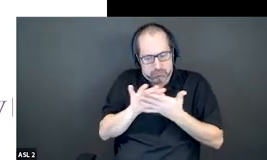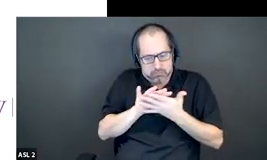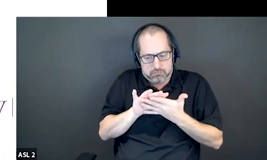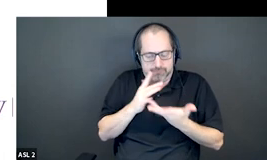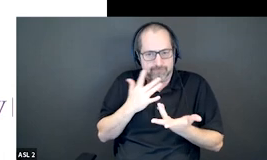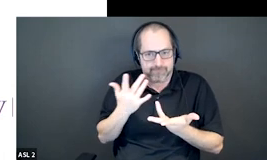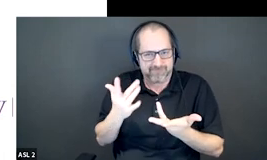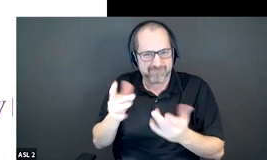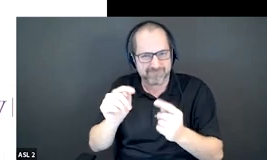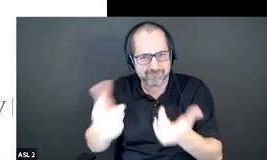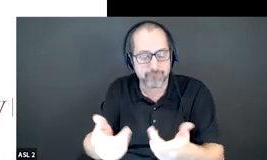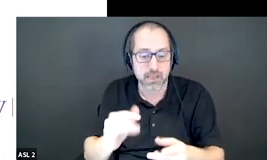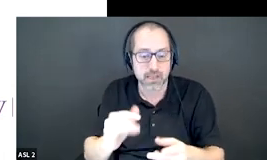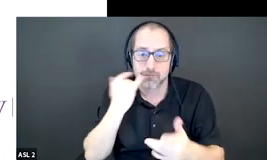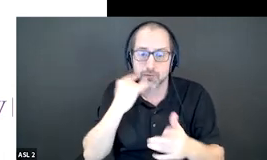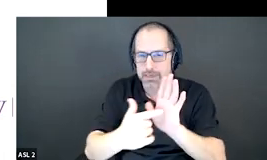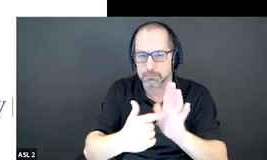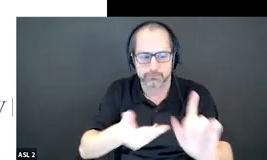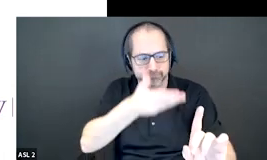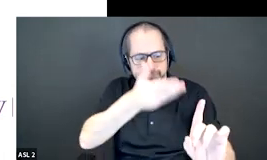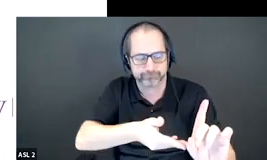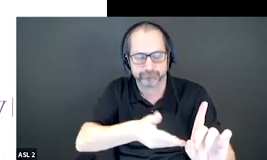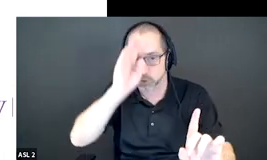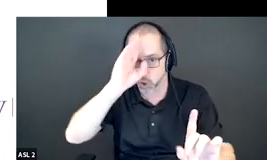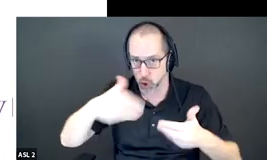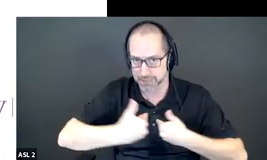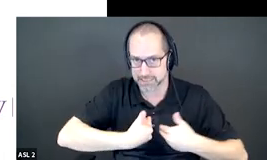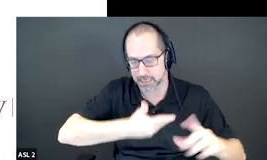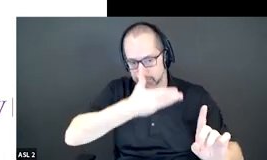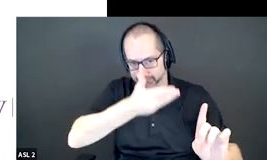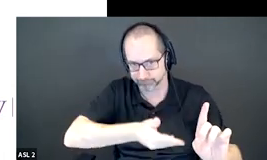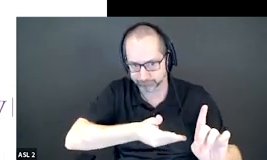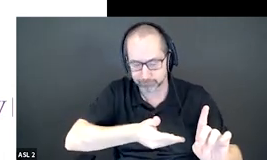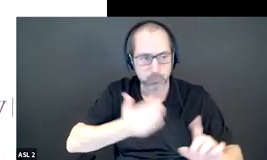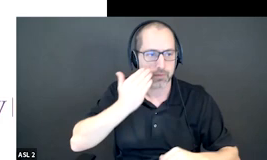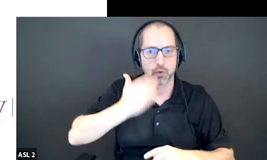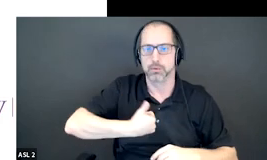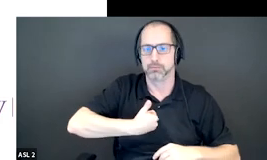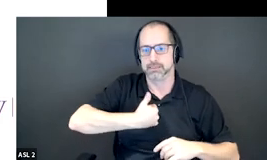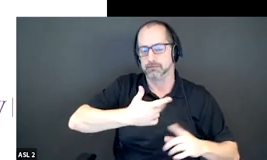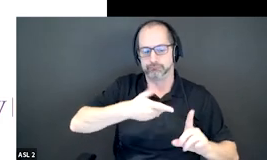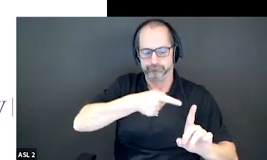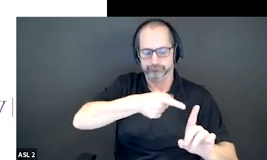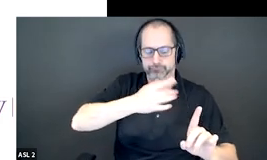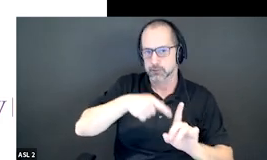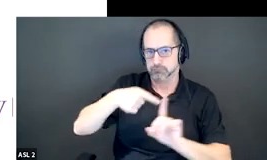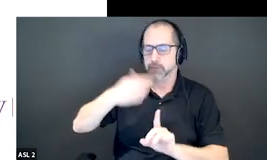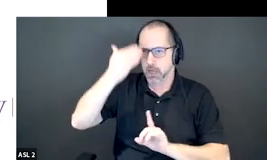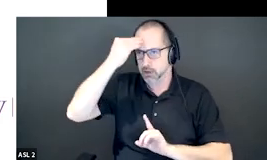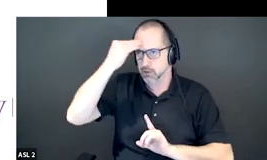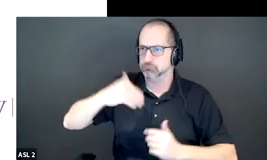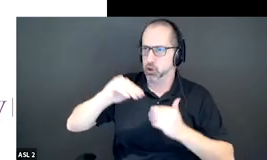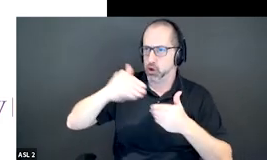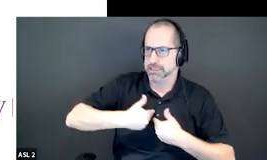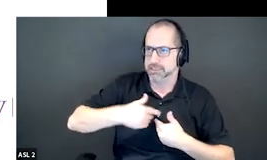give an example for someone who is autistic okay i know myself let's say this person knows themselves and they need a